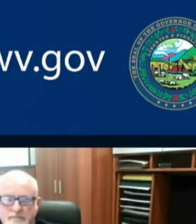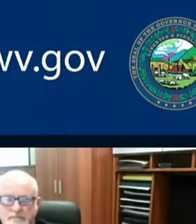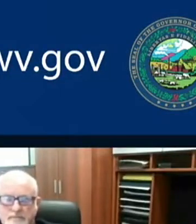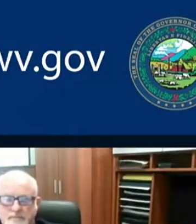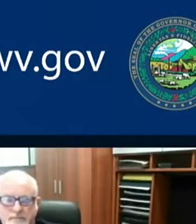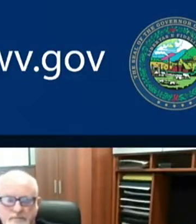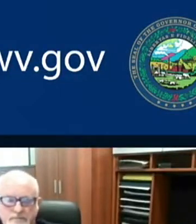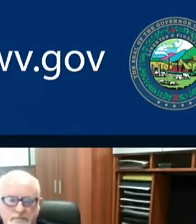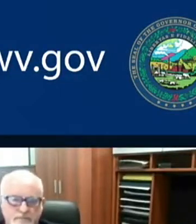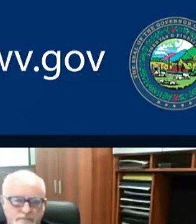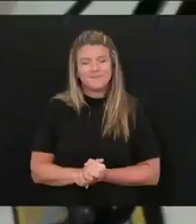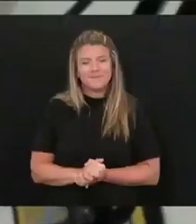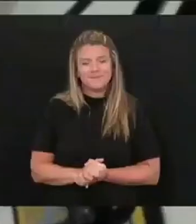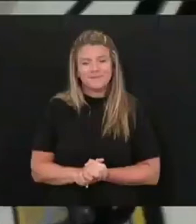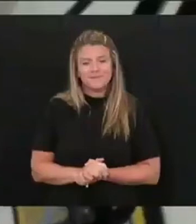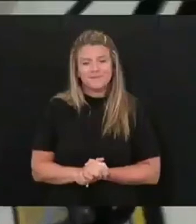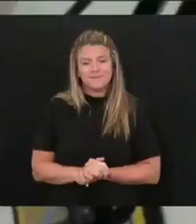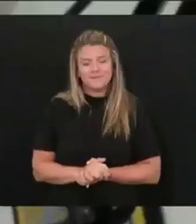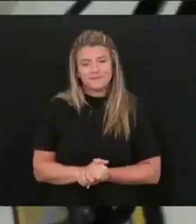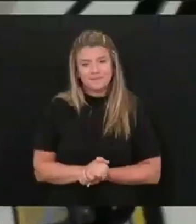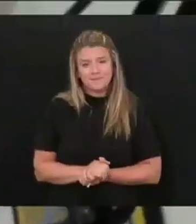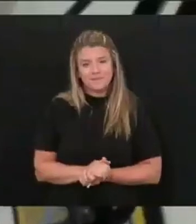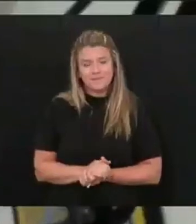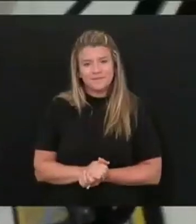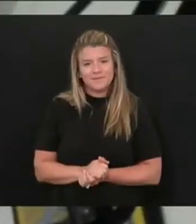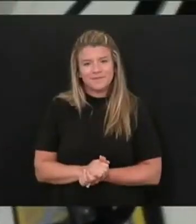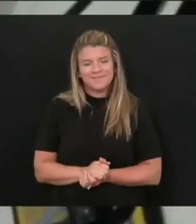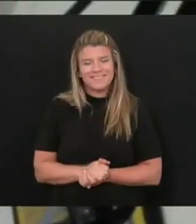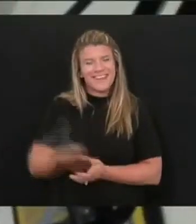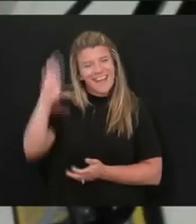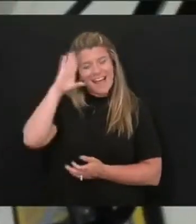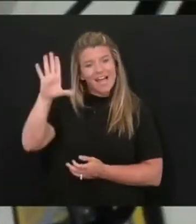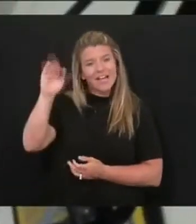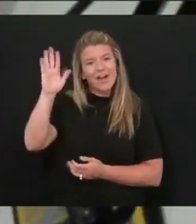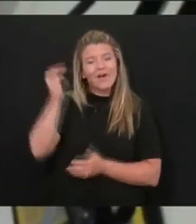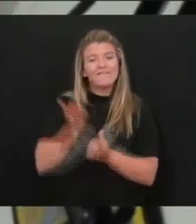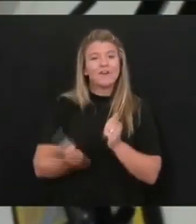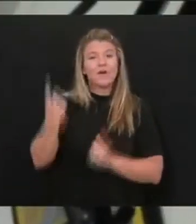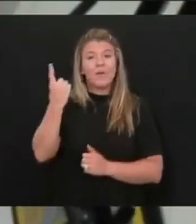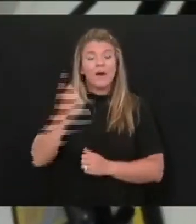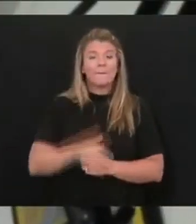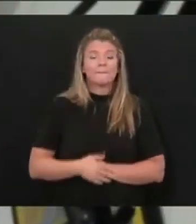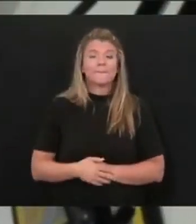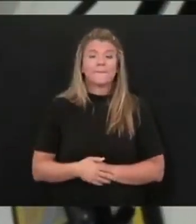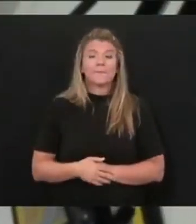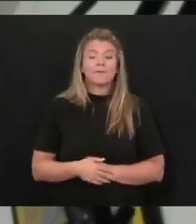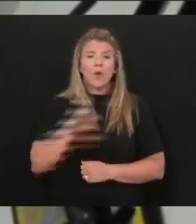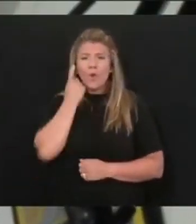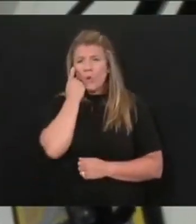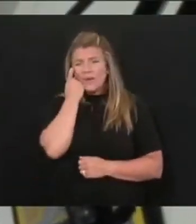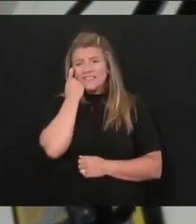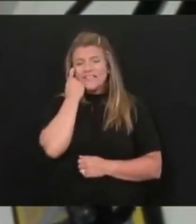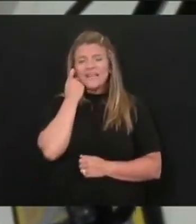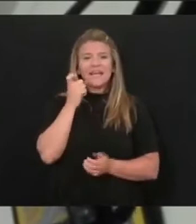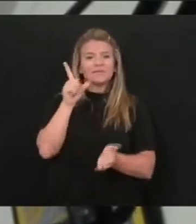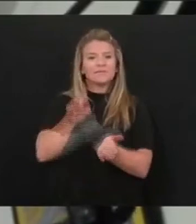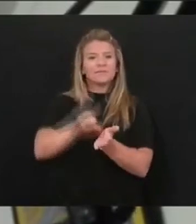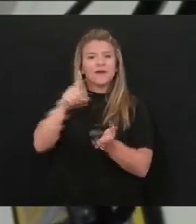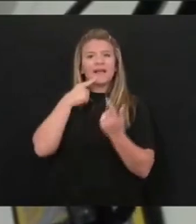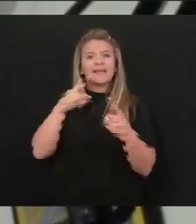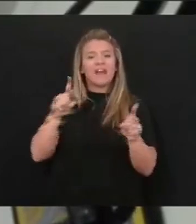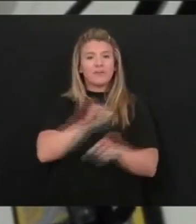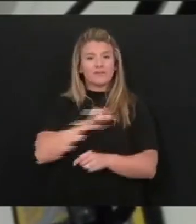Yeah, Steve Adams with Ogden Newspapers here. I want to turn to a press release that came out earlier today from Senator